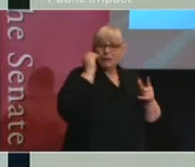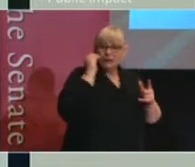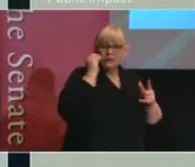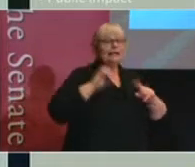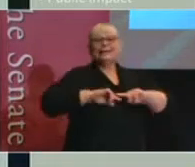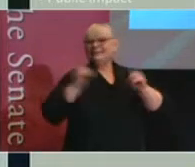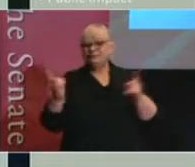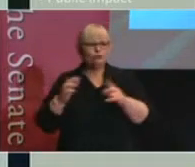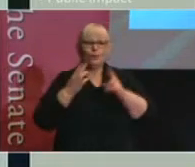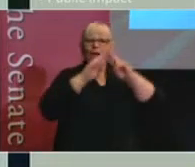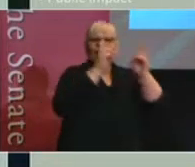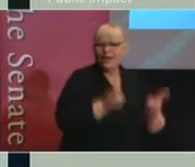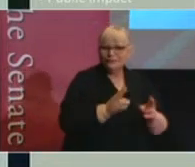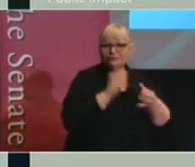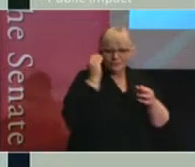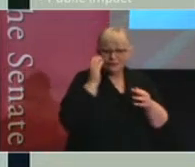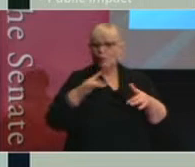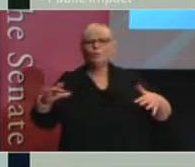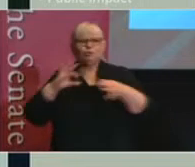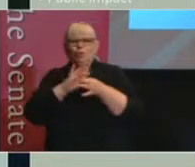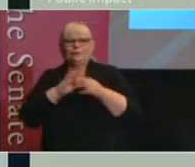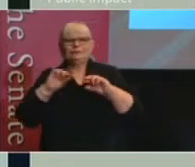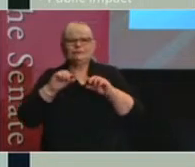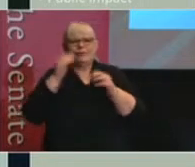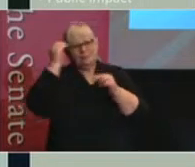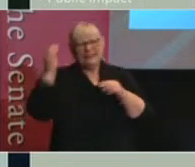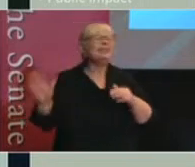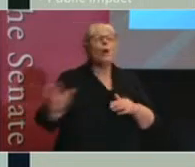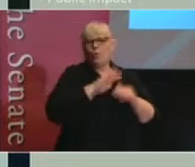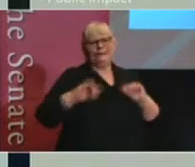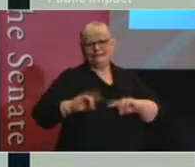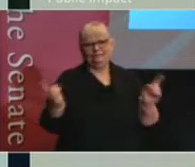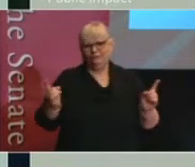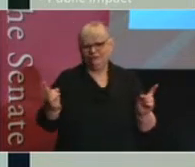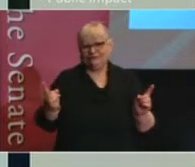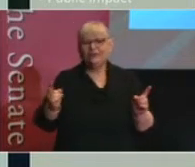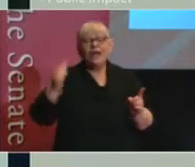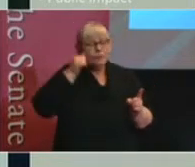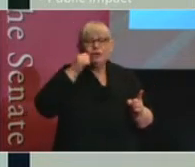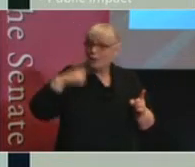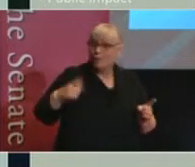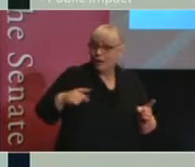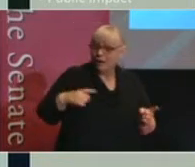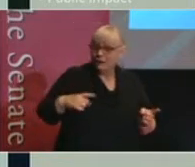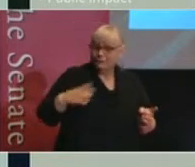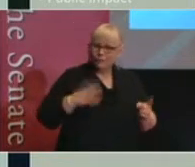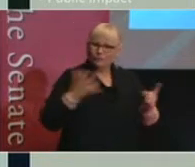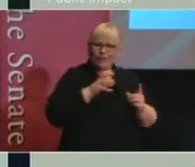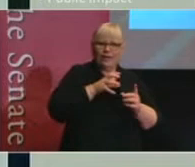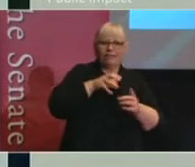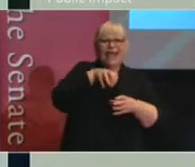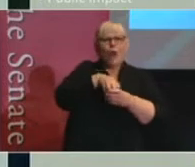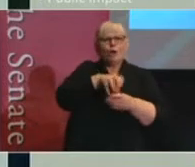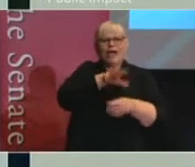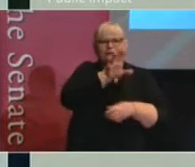to a House committee or a joint committee. We all know the reasons why, but also understanding